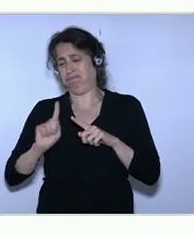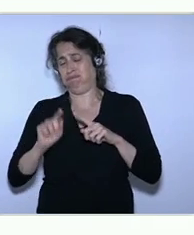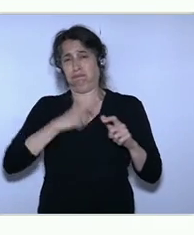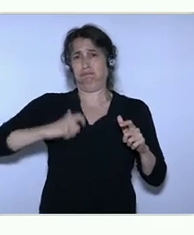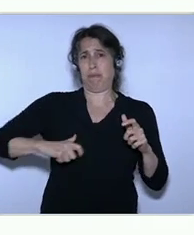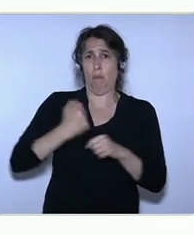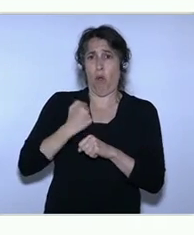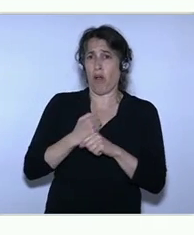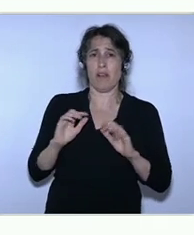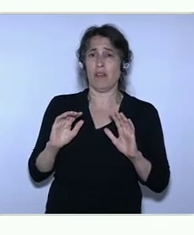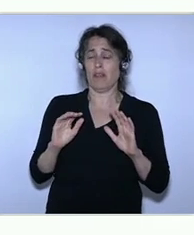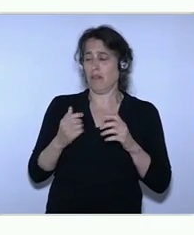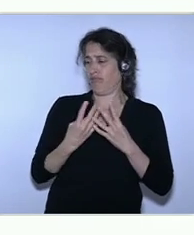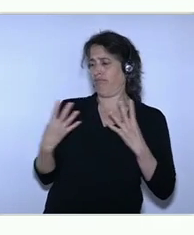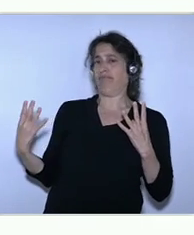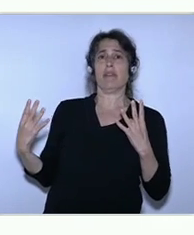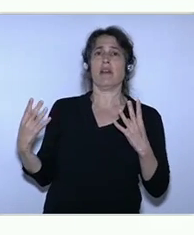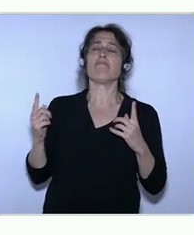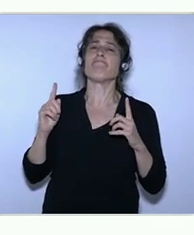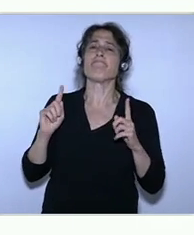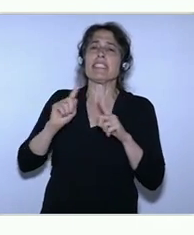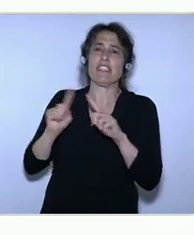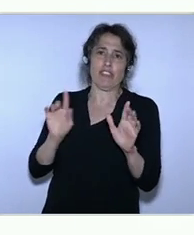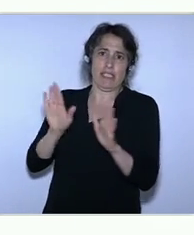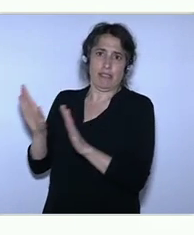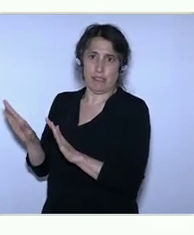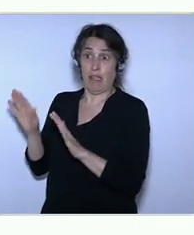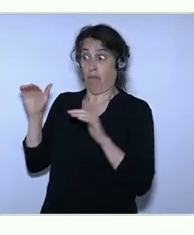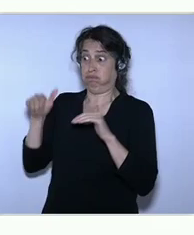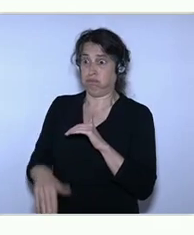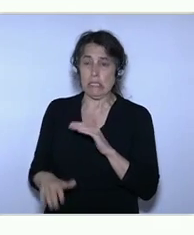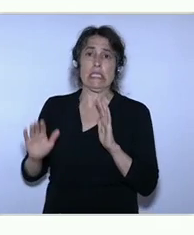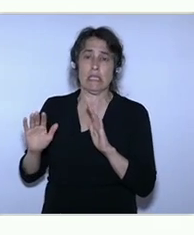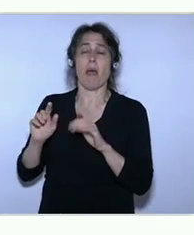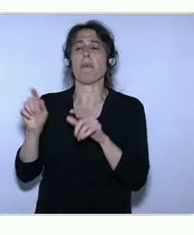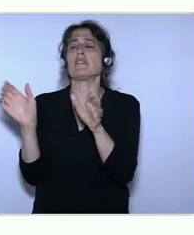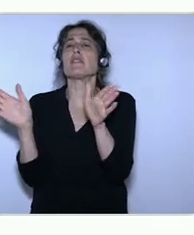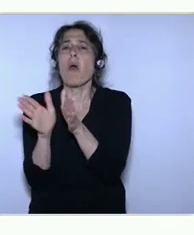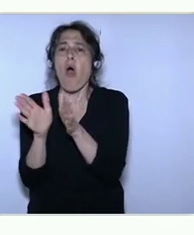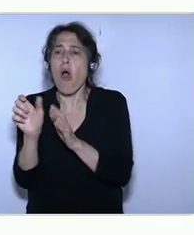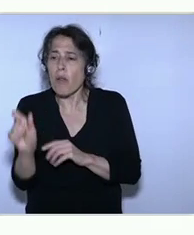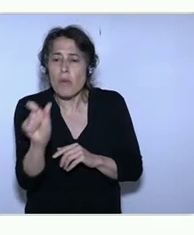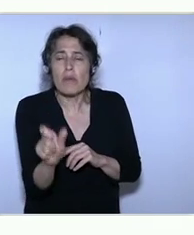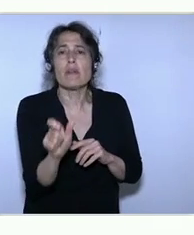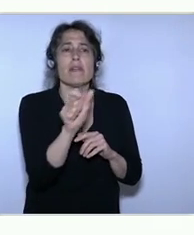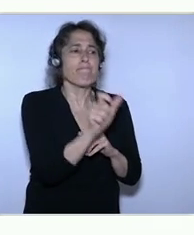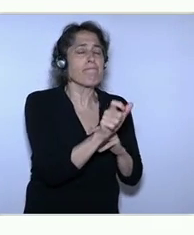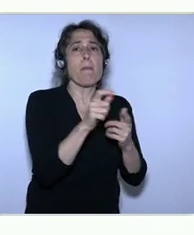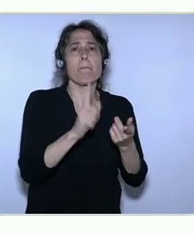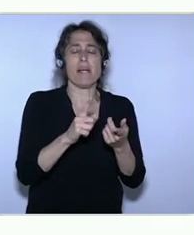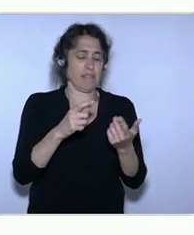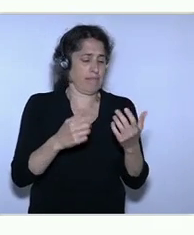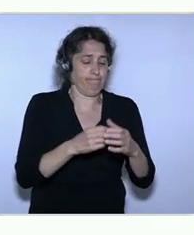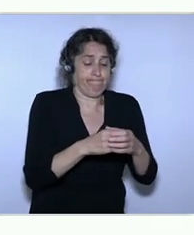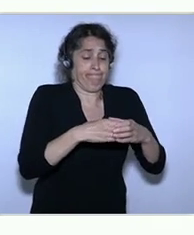to fire them, right? Because the reality is that there's not just failure, but every single startup goes through a point where they have to make massive changes